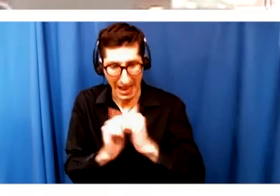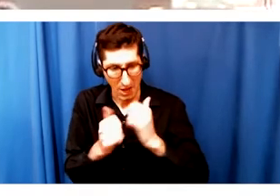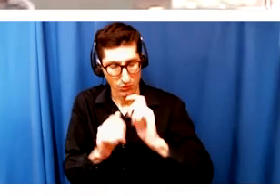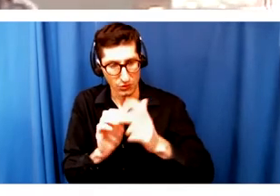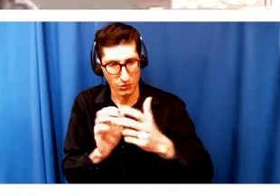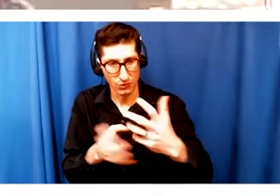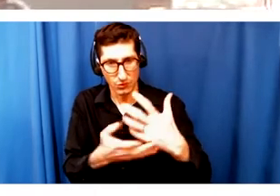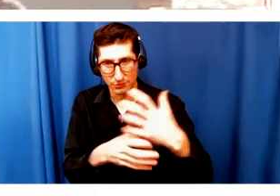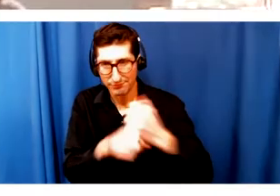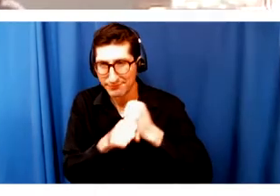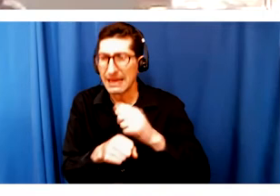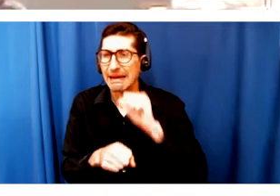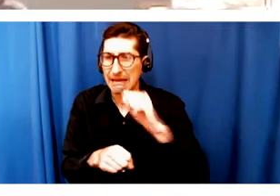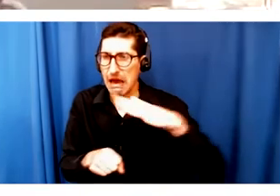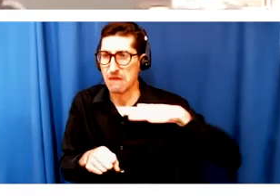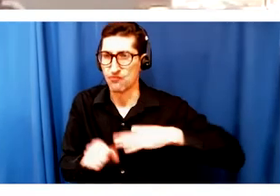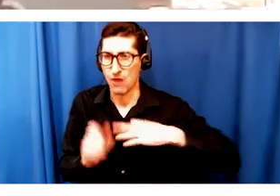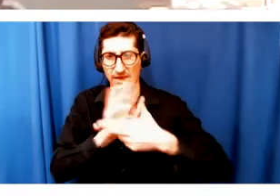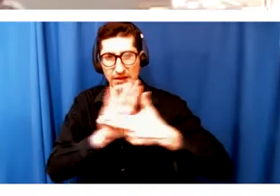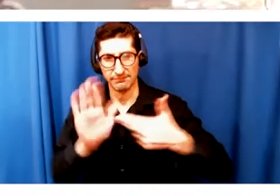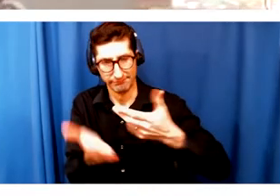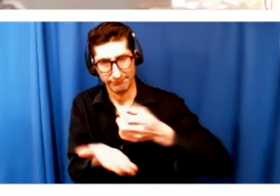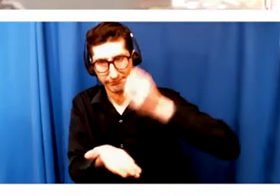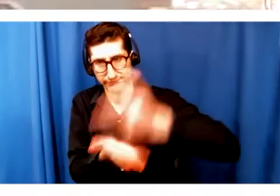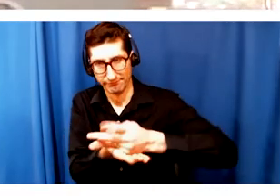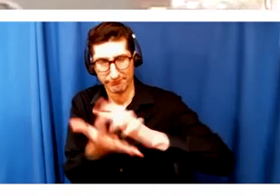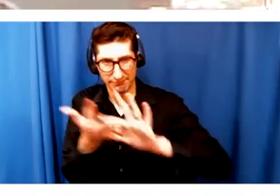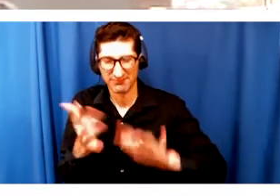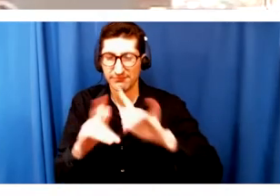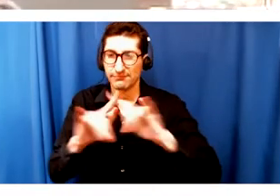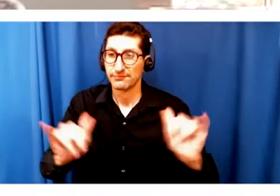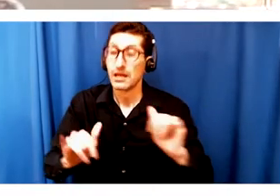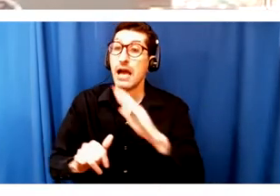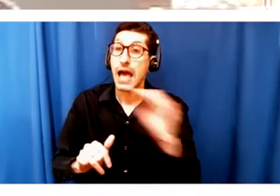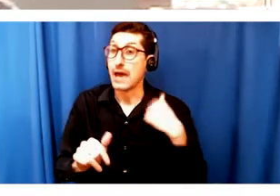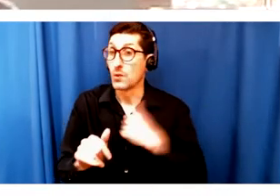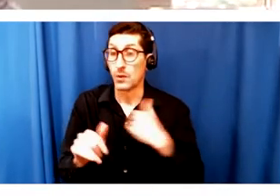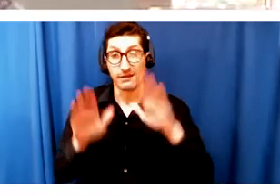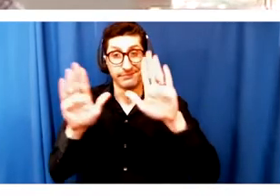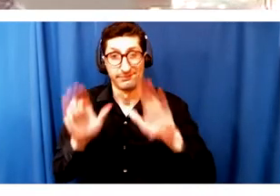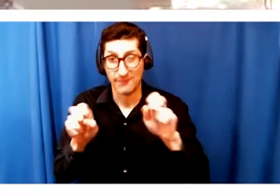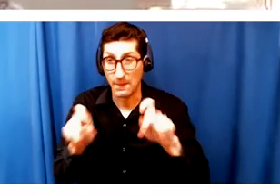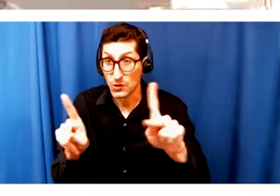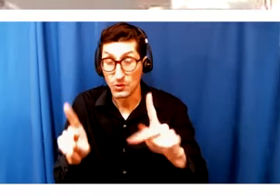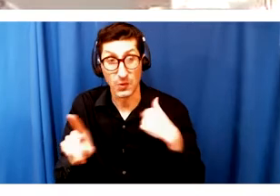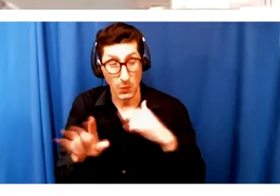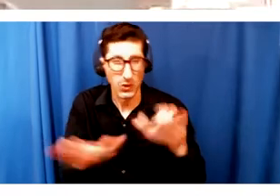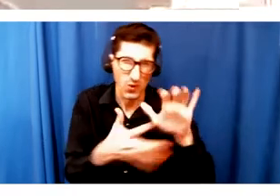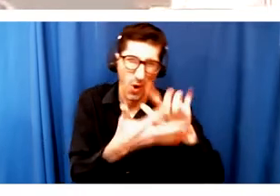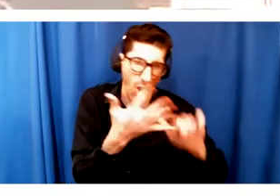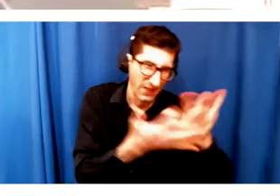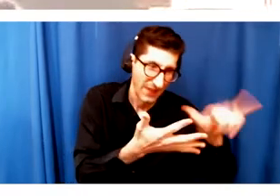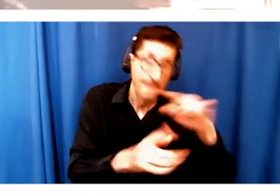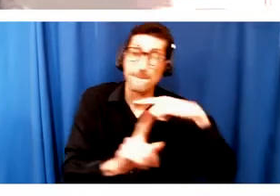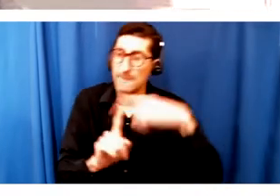own. What I will say is that it has also allowed us this really incredible opportunity to not just do that, but to do a couple of one-off